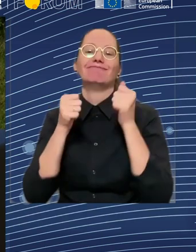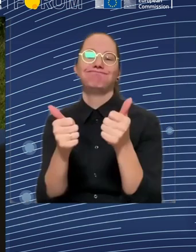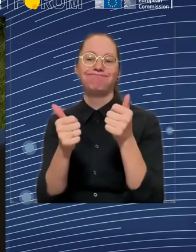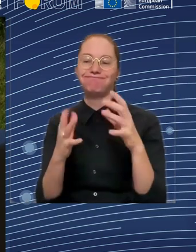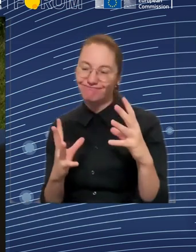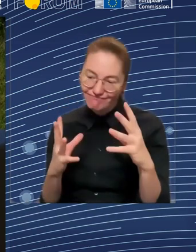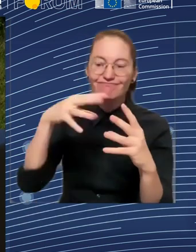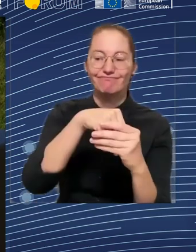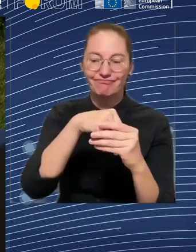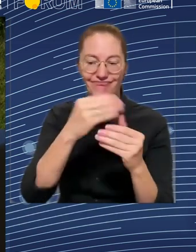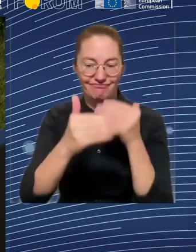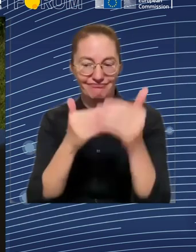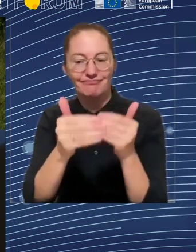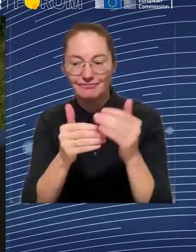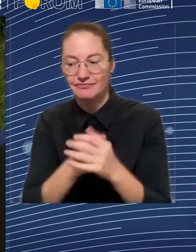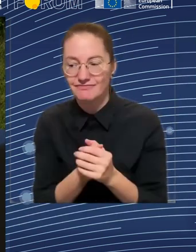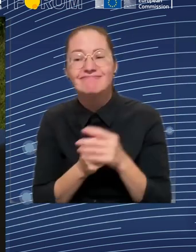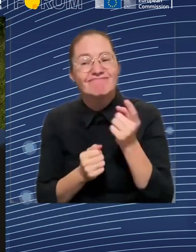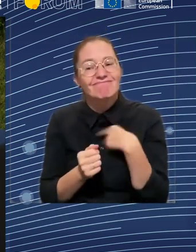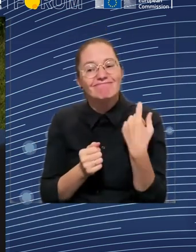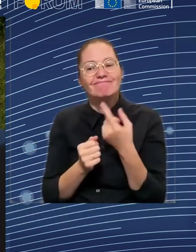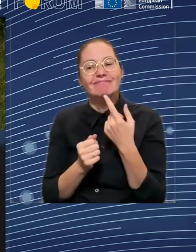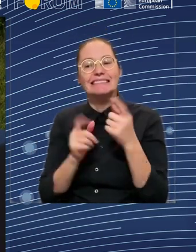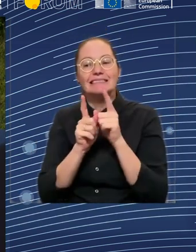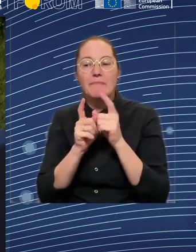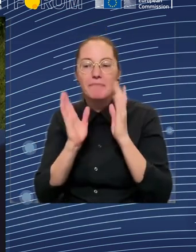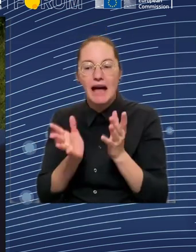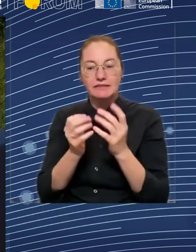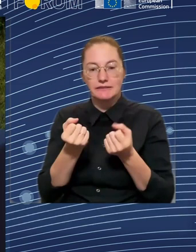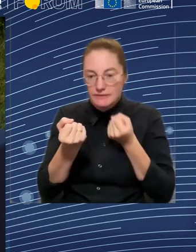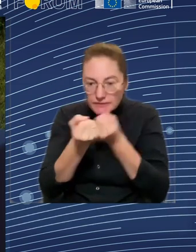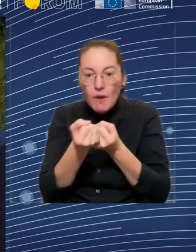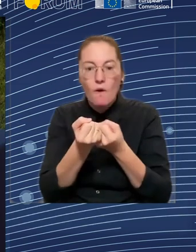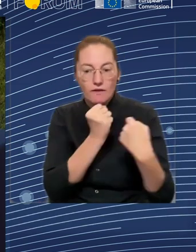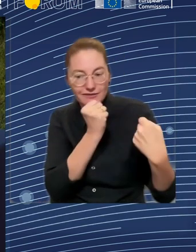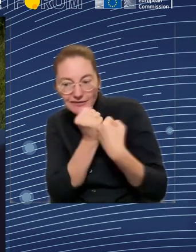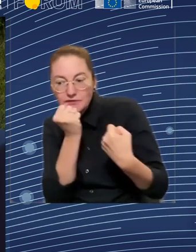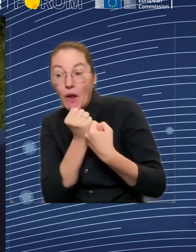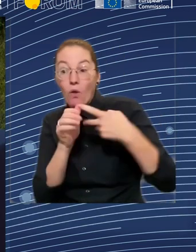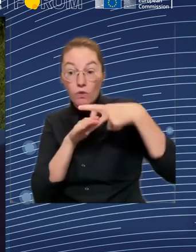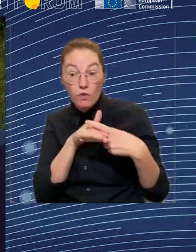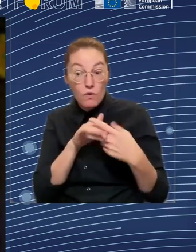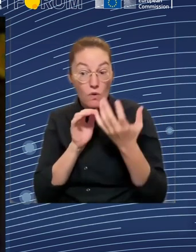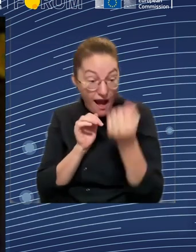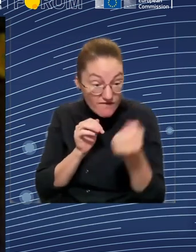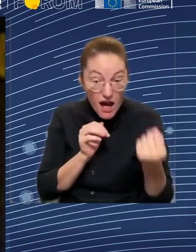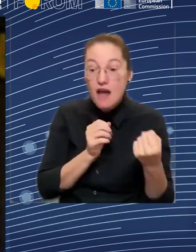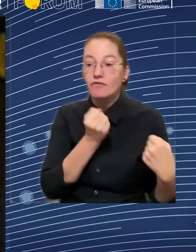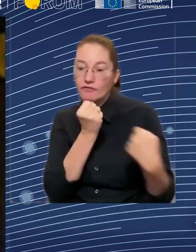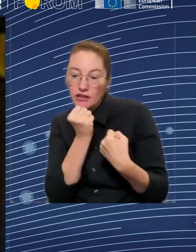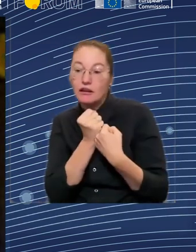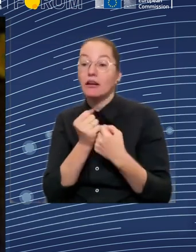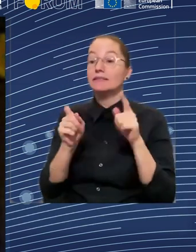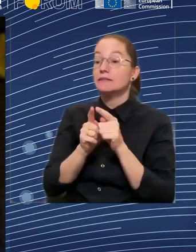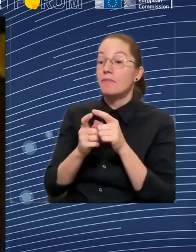harmony and to address this in a proper way because otherwise the cost will be very high. And those